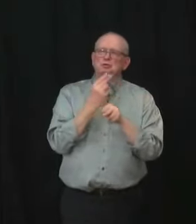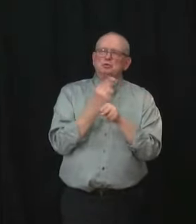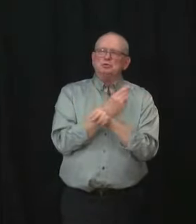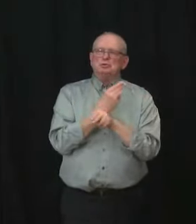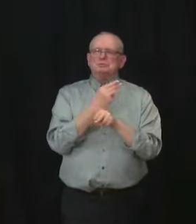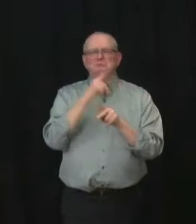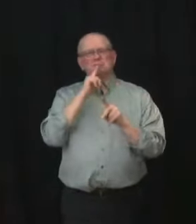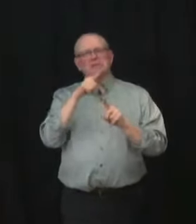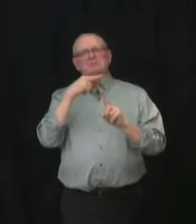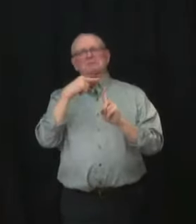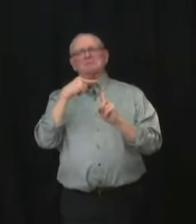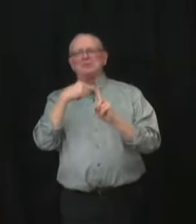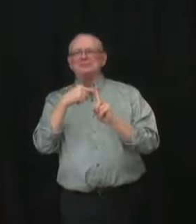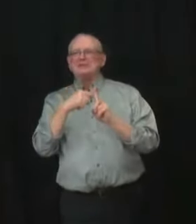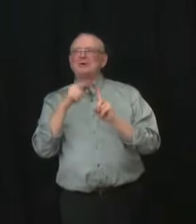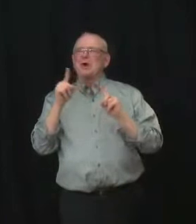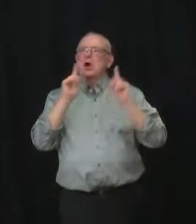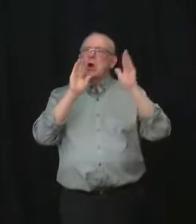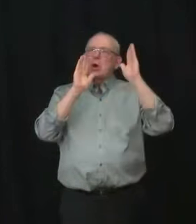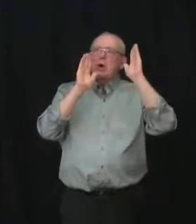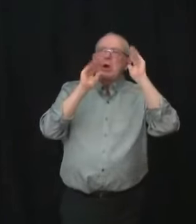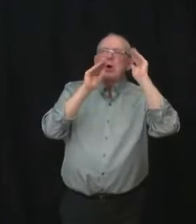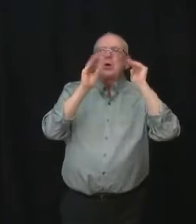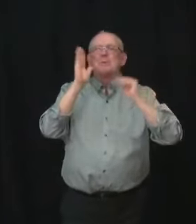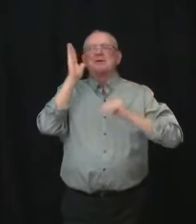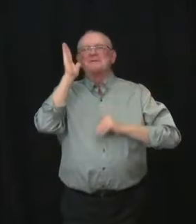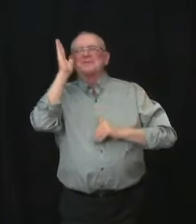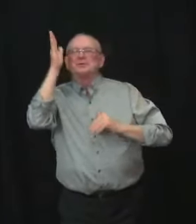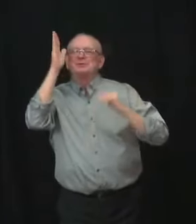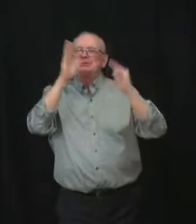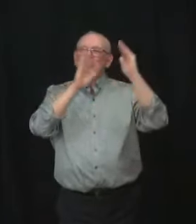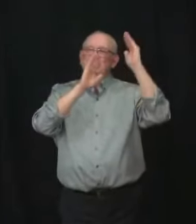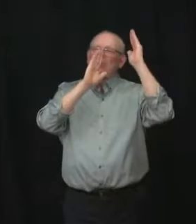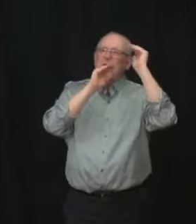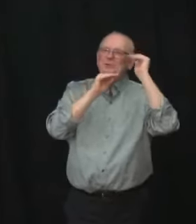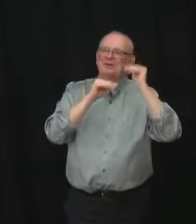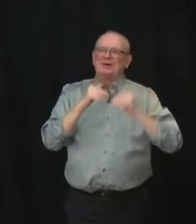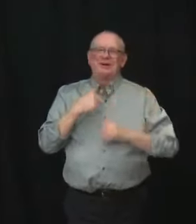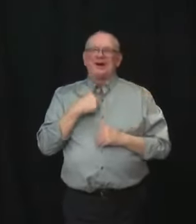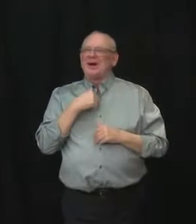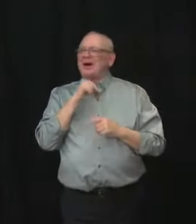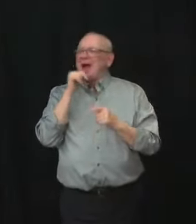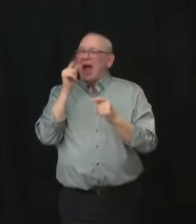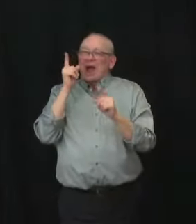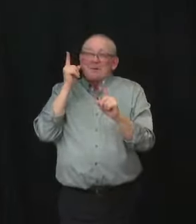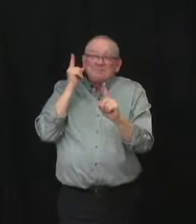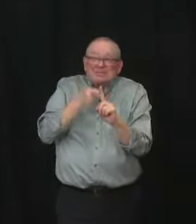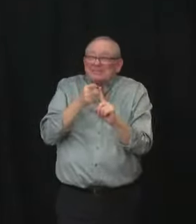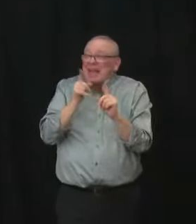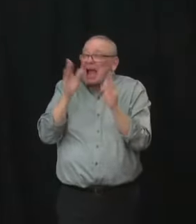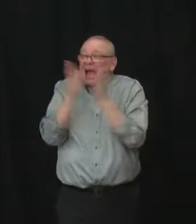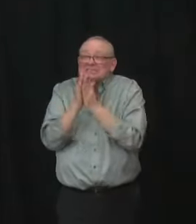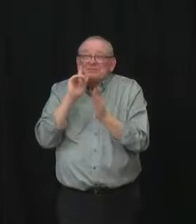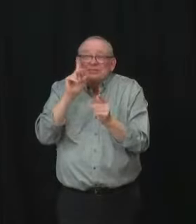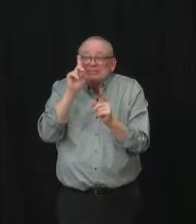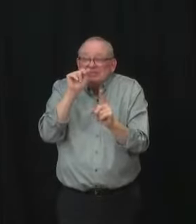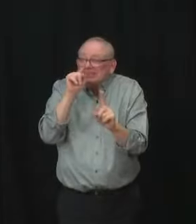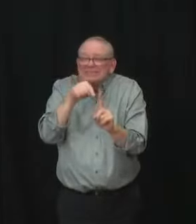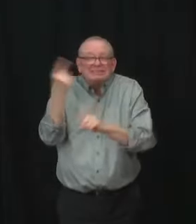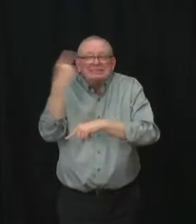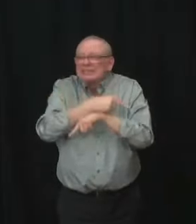going to ask you for an actual date or even something close to an actual date of when there could be a serious,